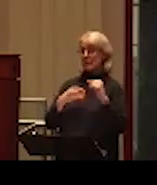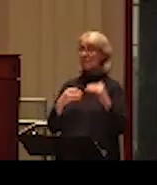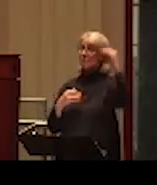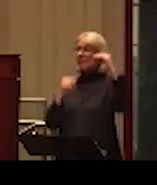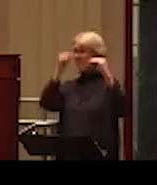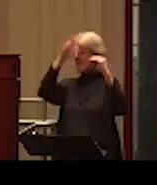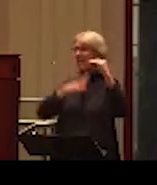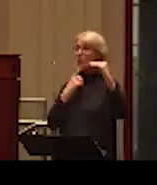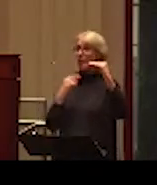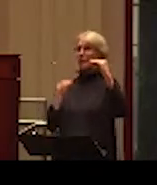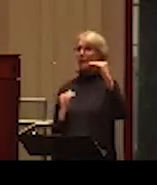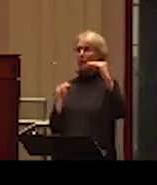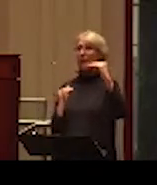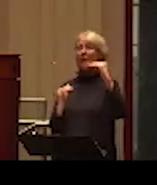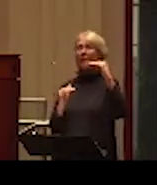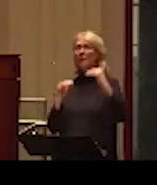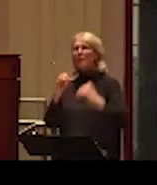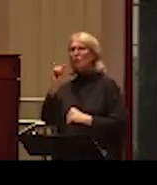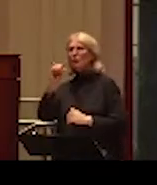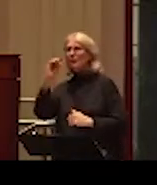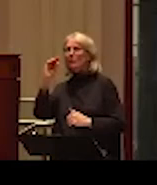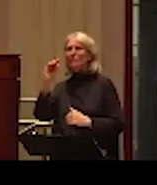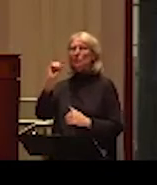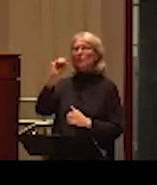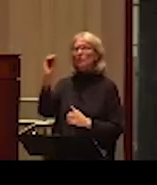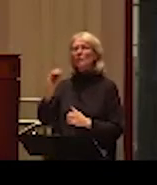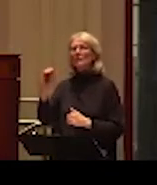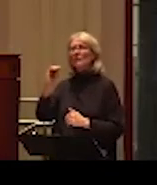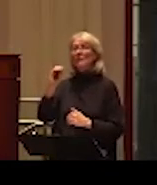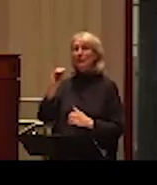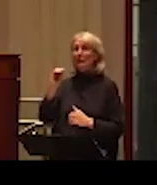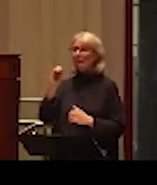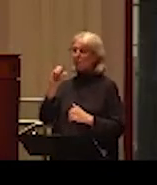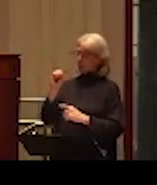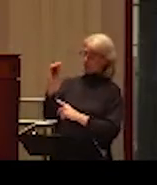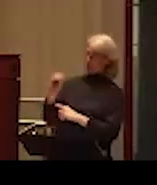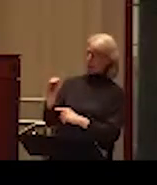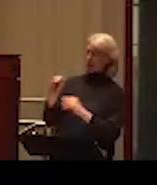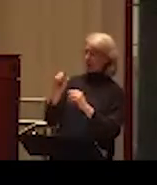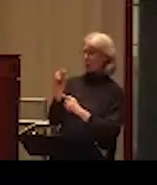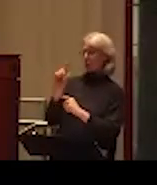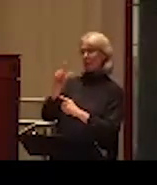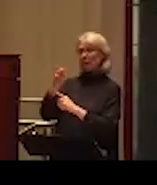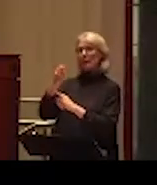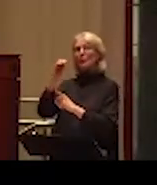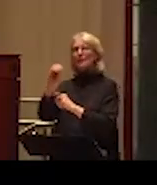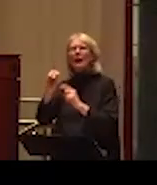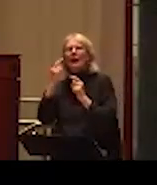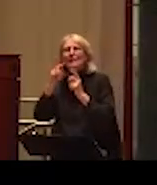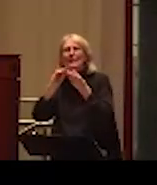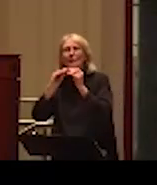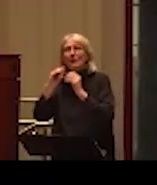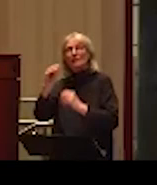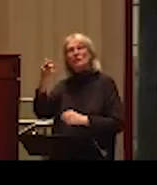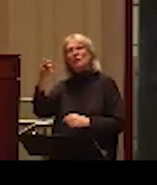21% of victims are men. So the numbers, there, I see numbers. It's around